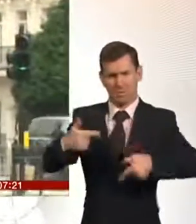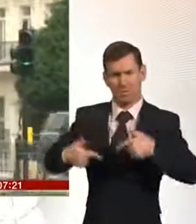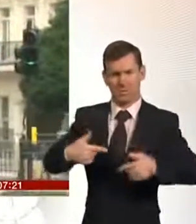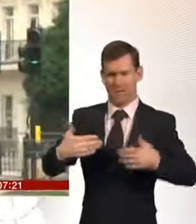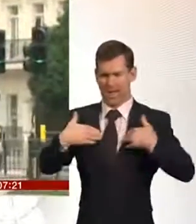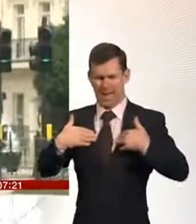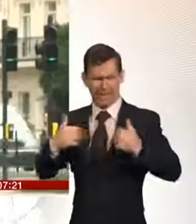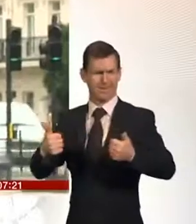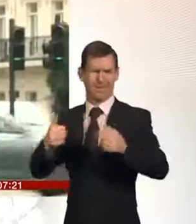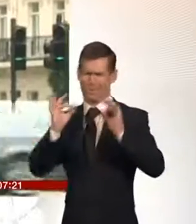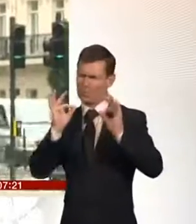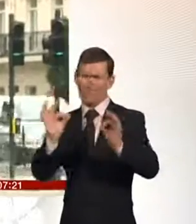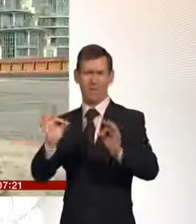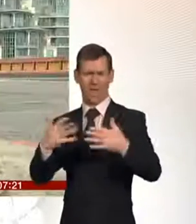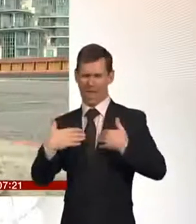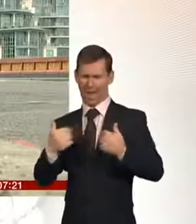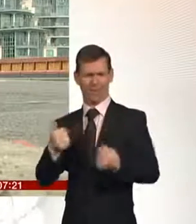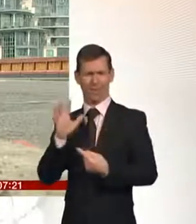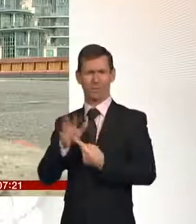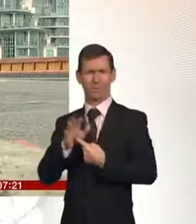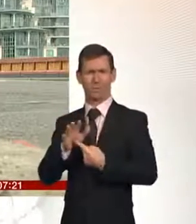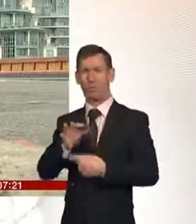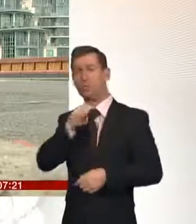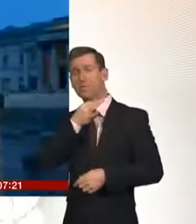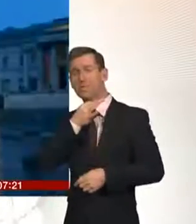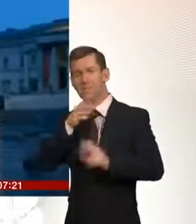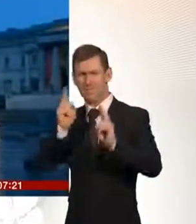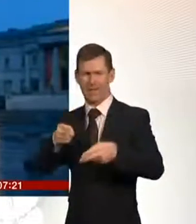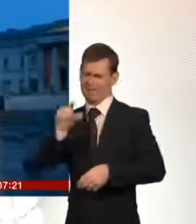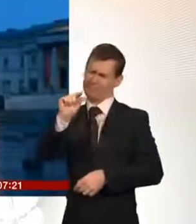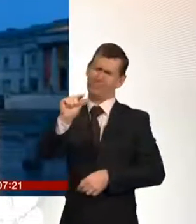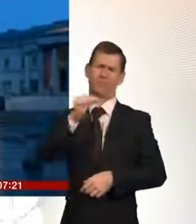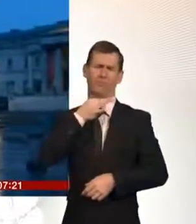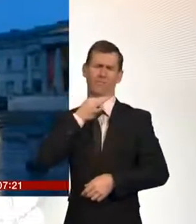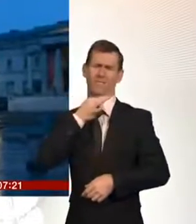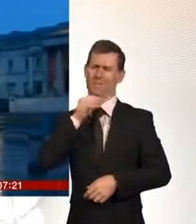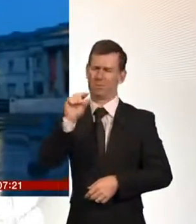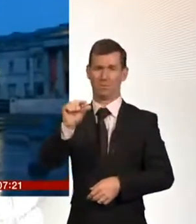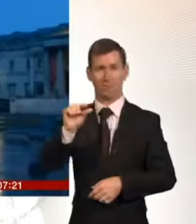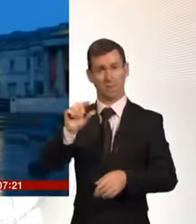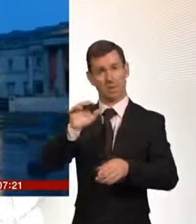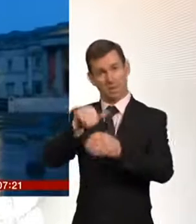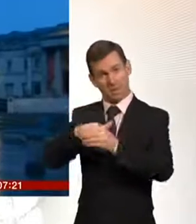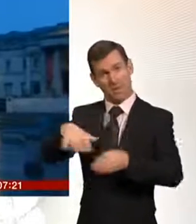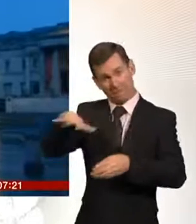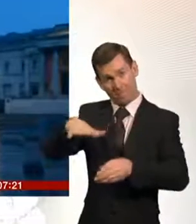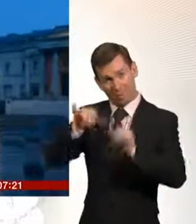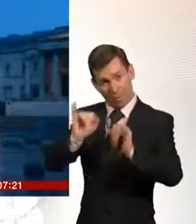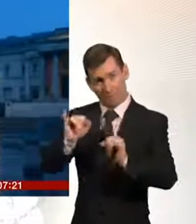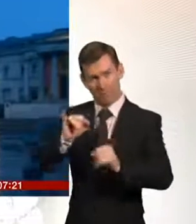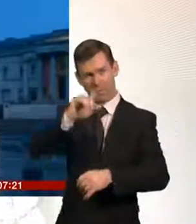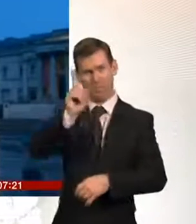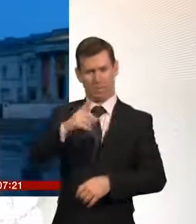exercise far outweigh the risk of collision the problem with collisions is it's tragic for the people involved and it scares people off the roads